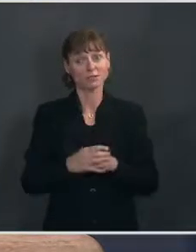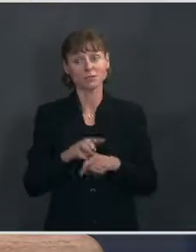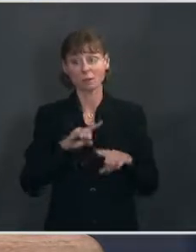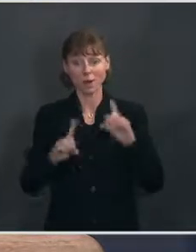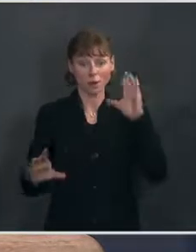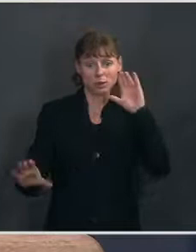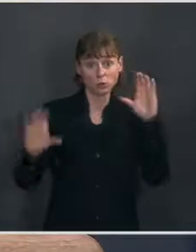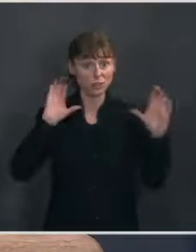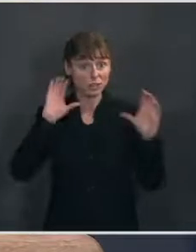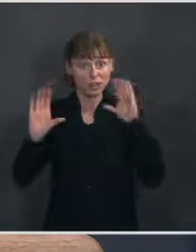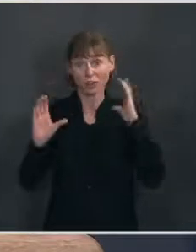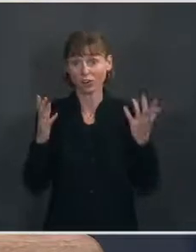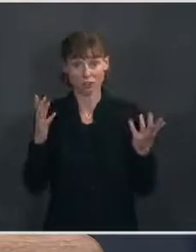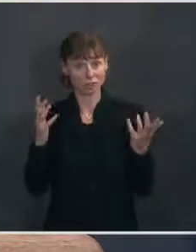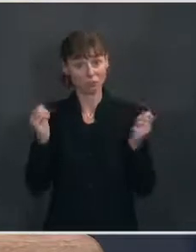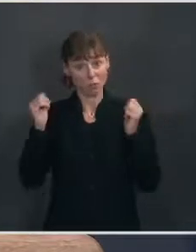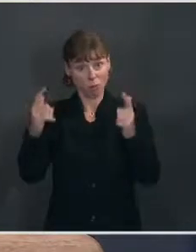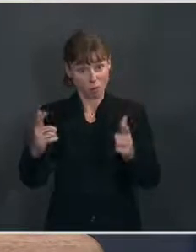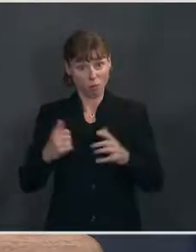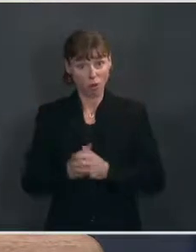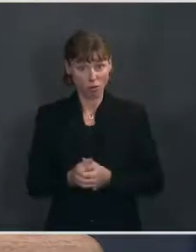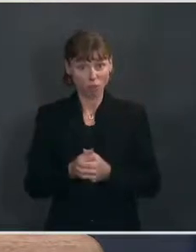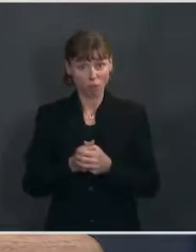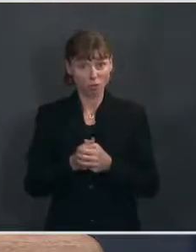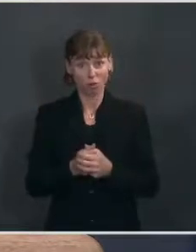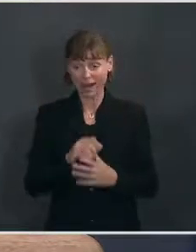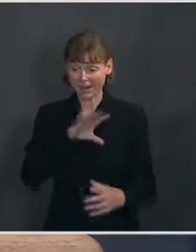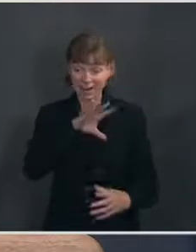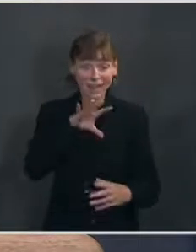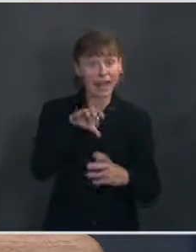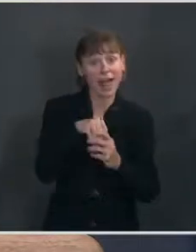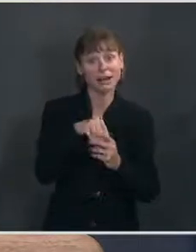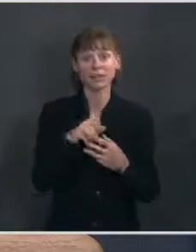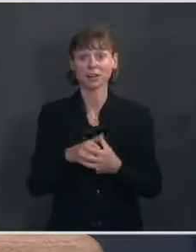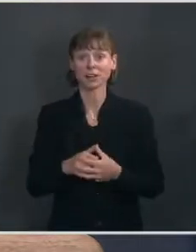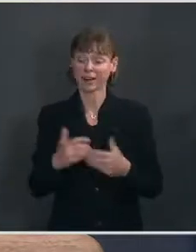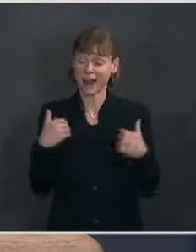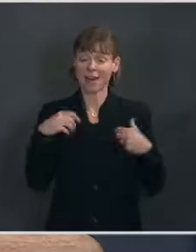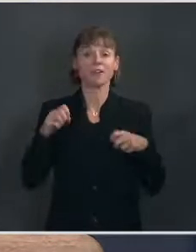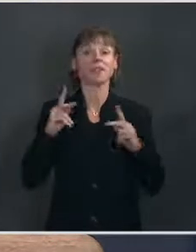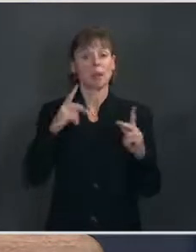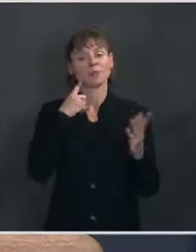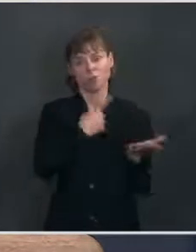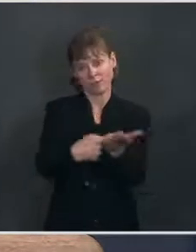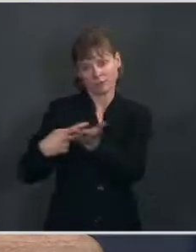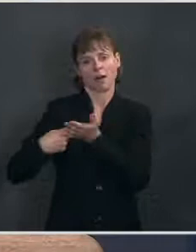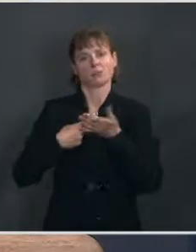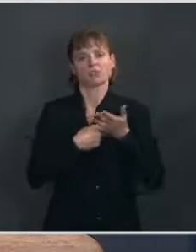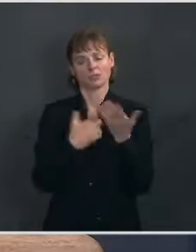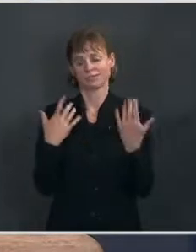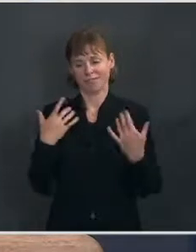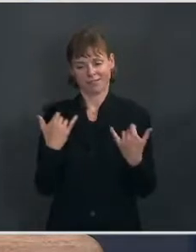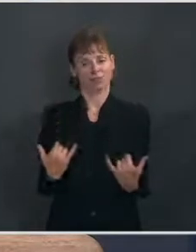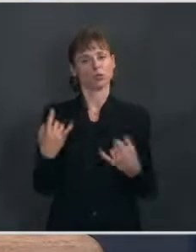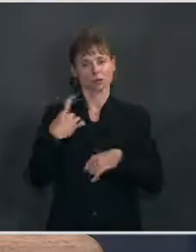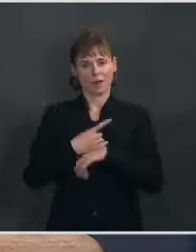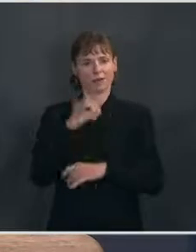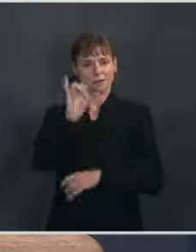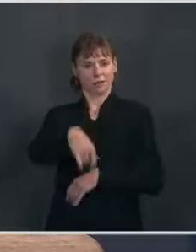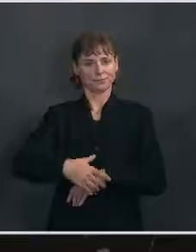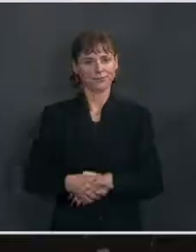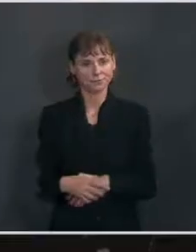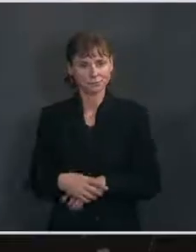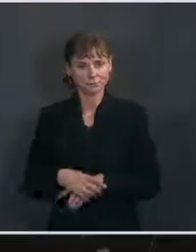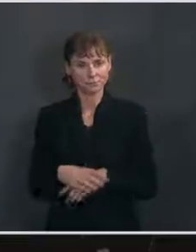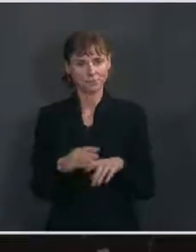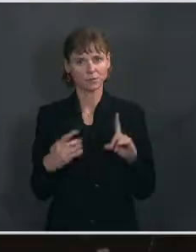from all sides and giving having engaging and having an opportunity to have discussions. And today is part of doing that. And quickly, can I